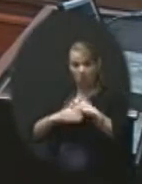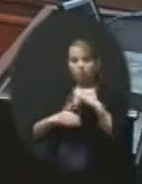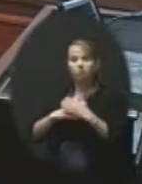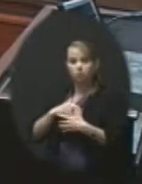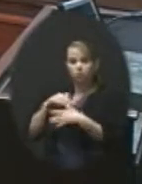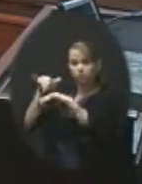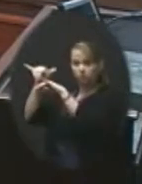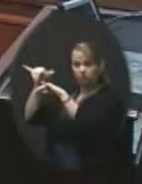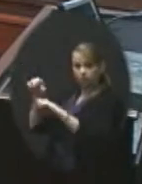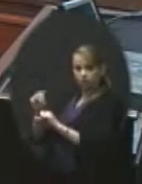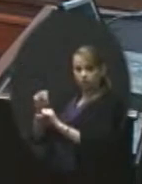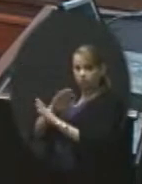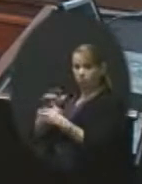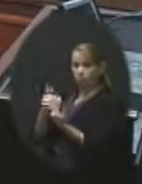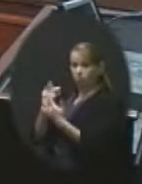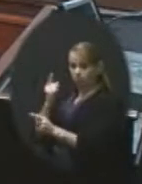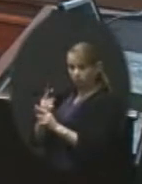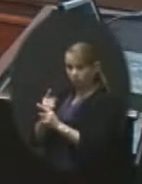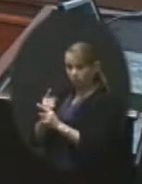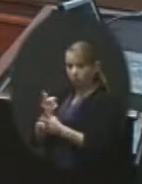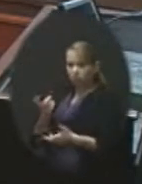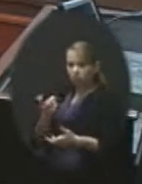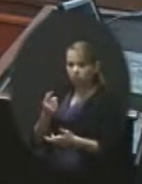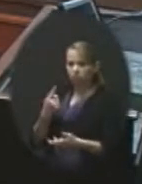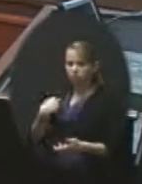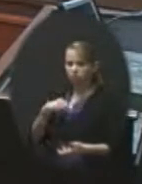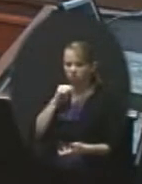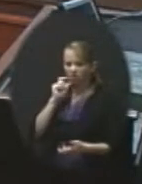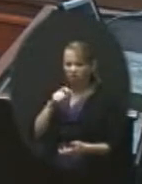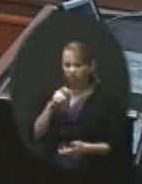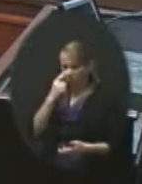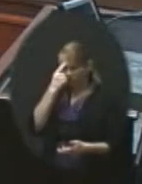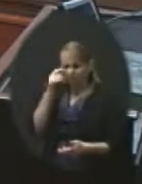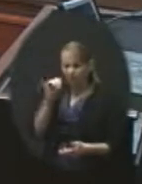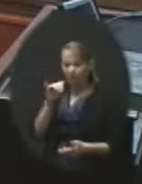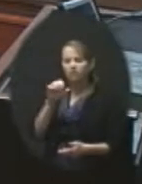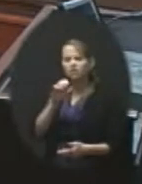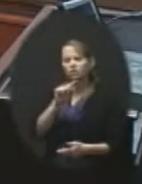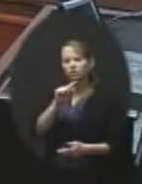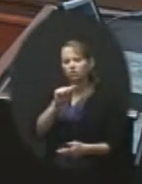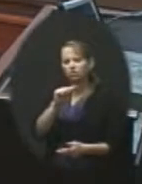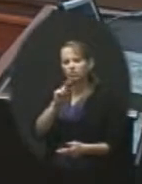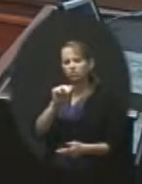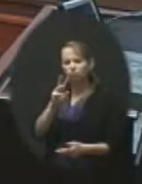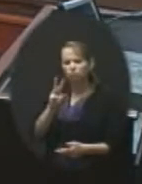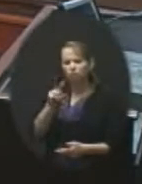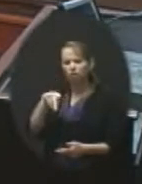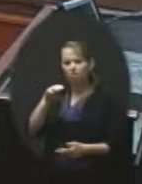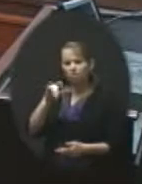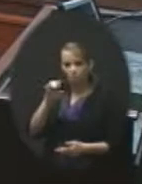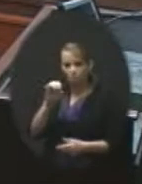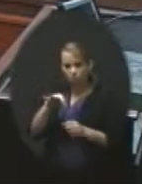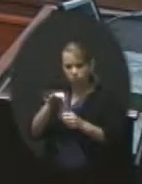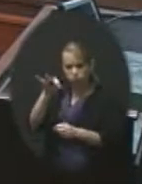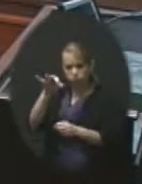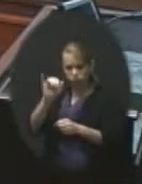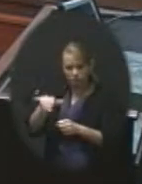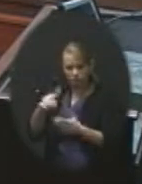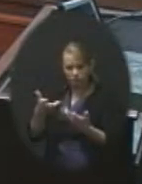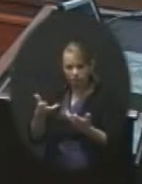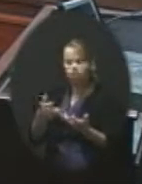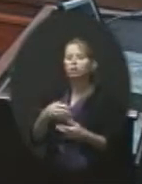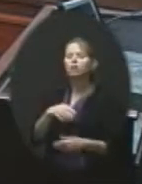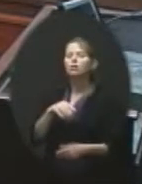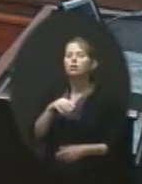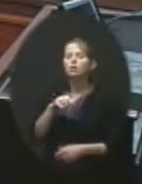saying? We don't have to take a vote. This is kind of like a straw poll type of deal? straw poll. Okay. All right. Okay. Dr. Berry,